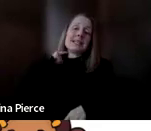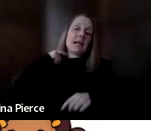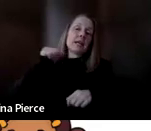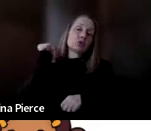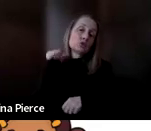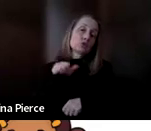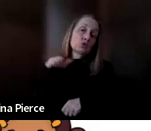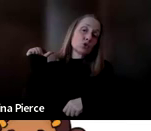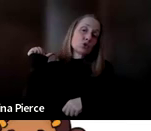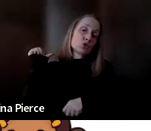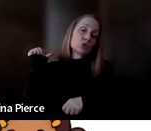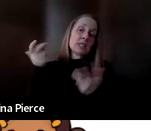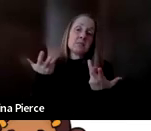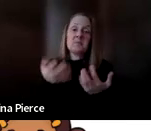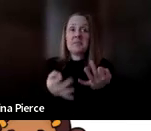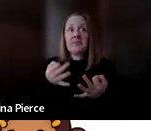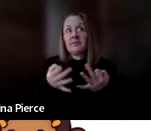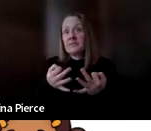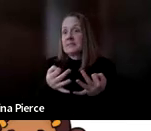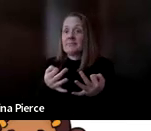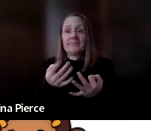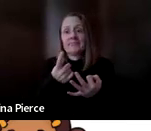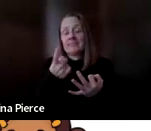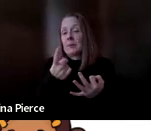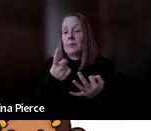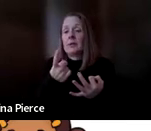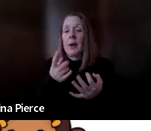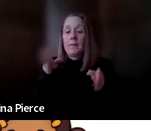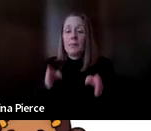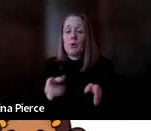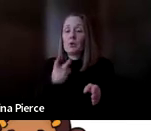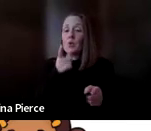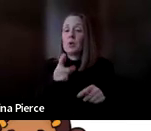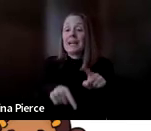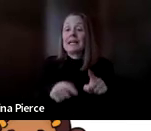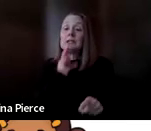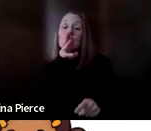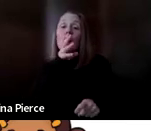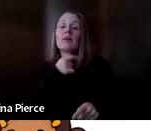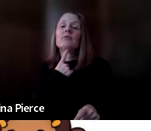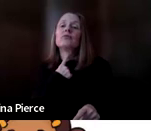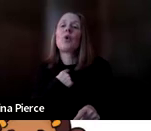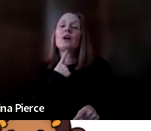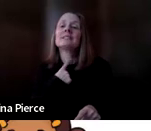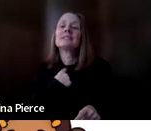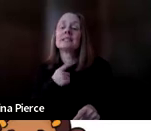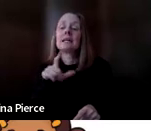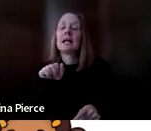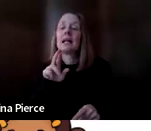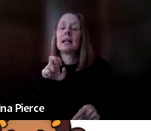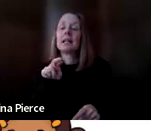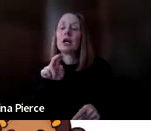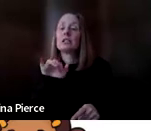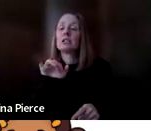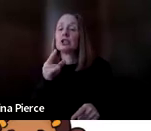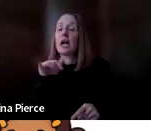sometimes if someone has like significant laryngitis or, you know, is a vocal performer and needs to